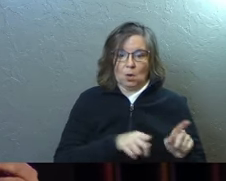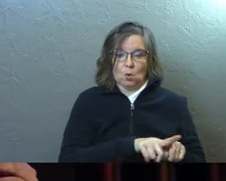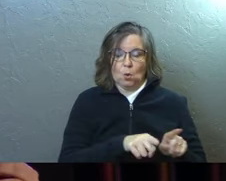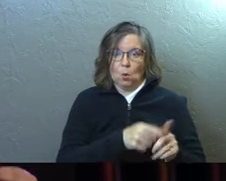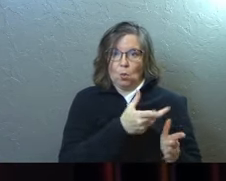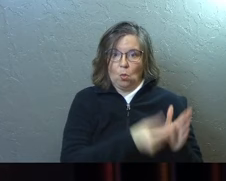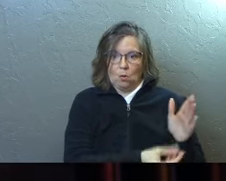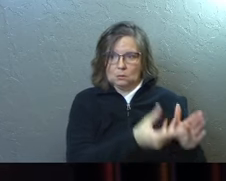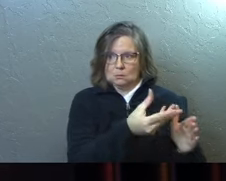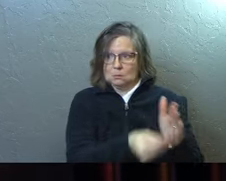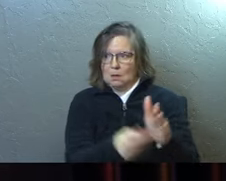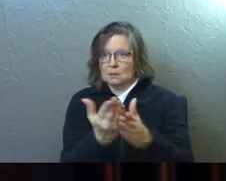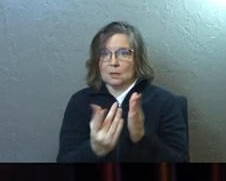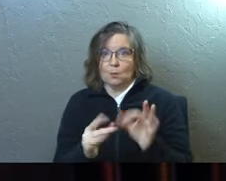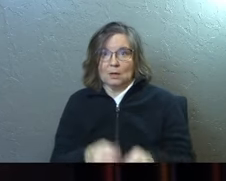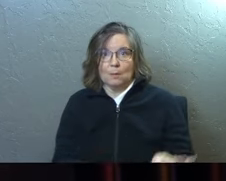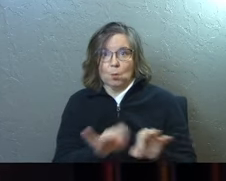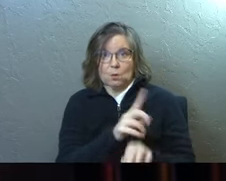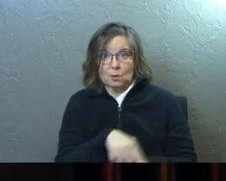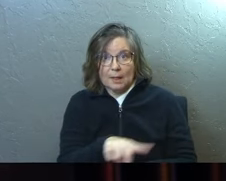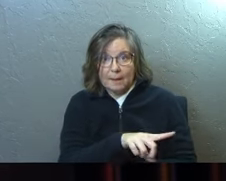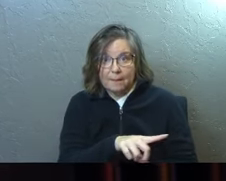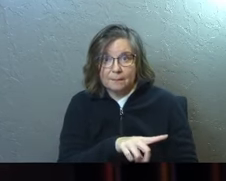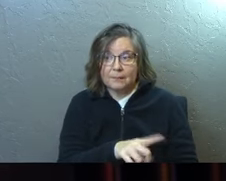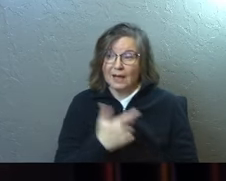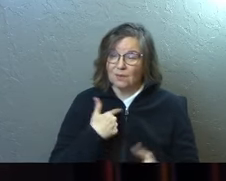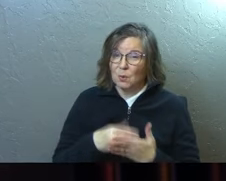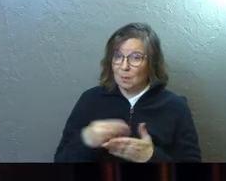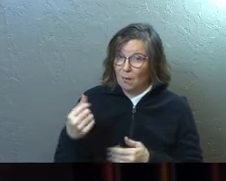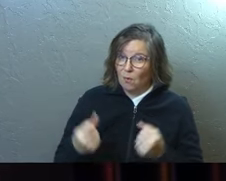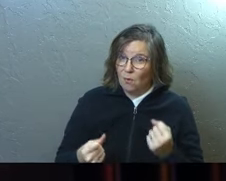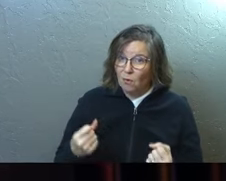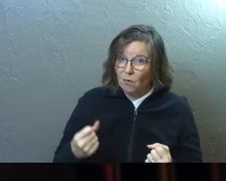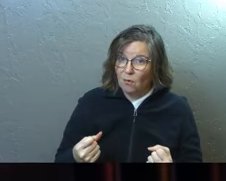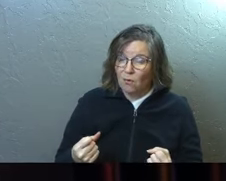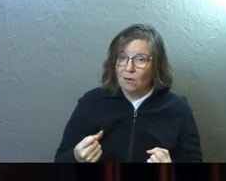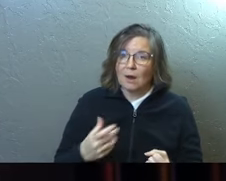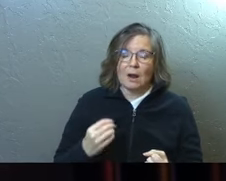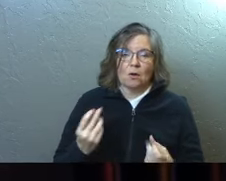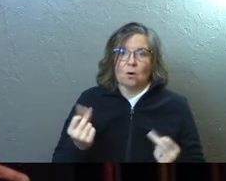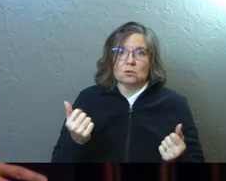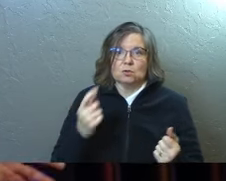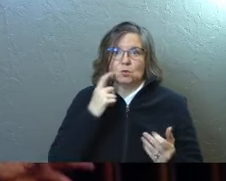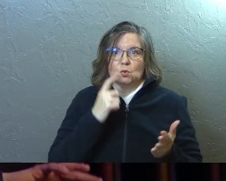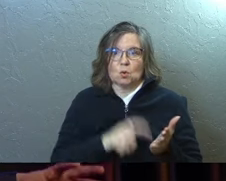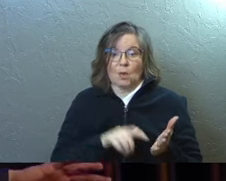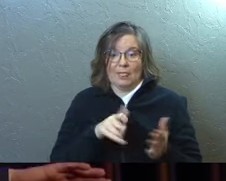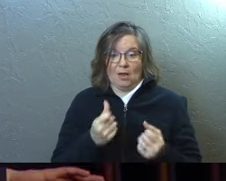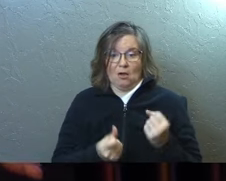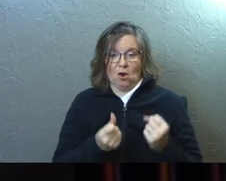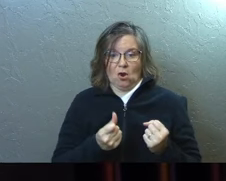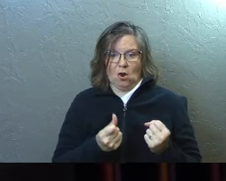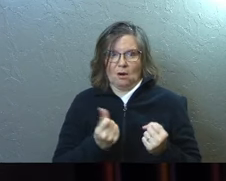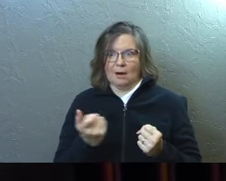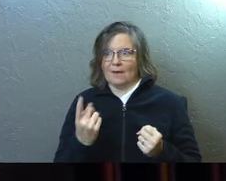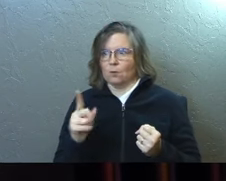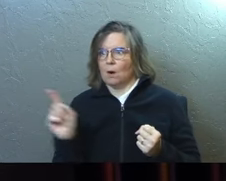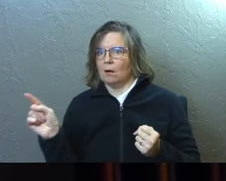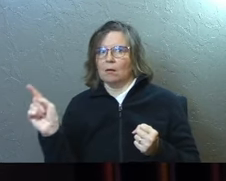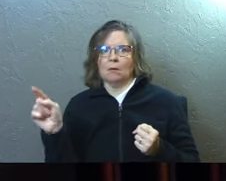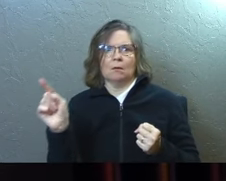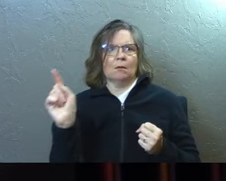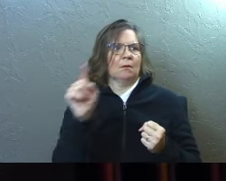also lost someone important to them. You ever buy a car, and all of a sudden, you notice that car everywhere